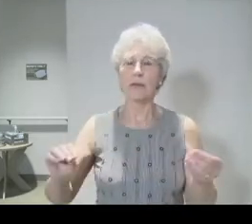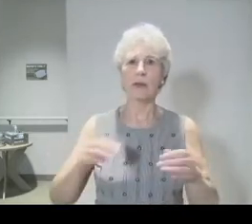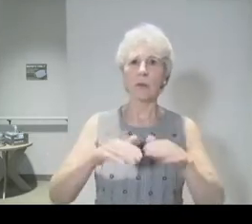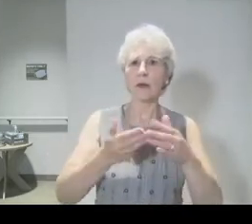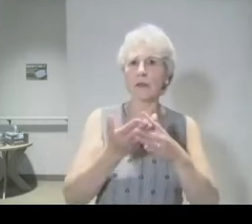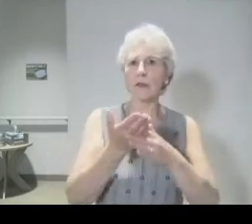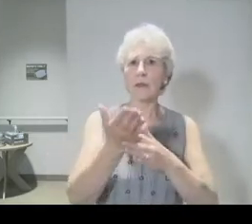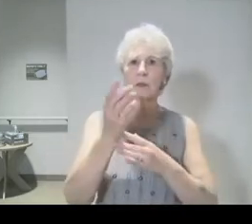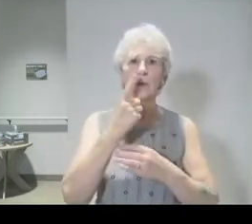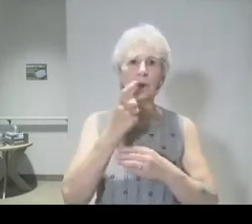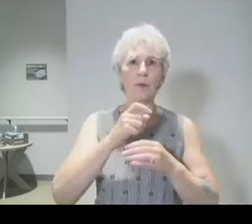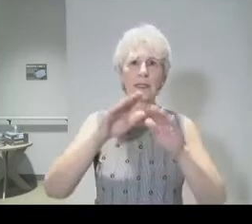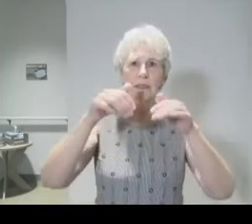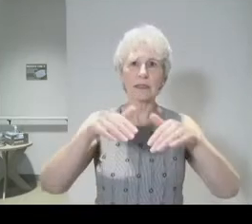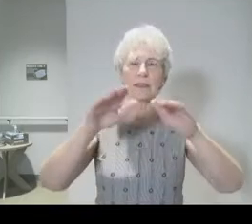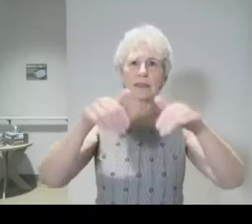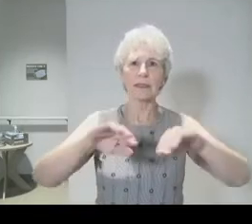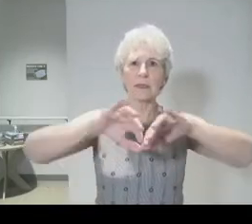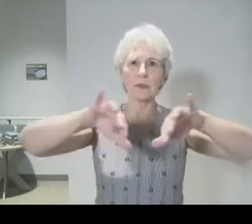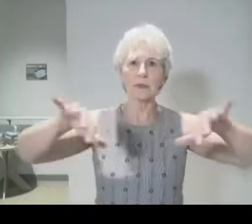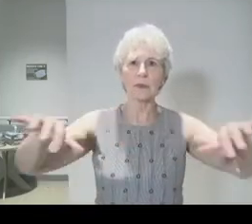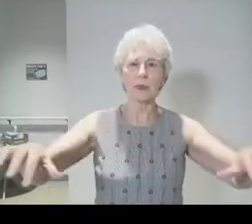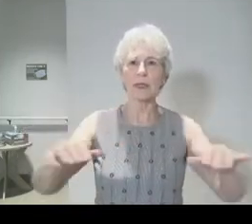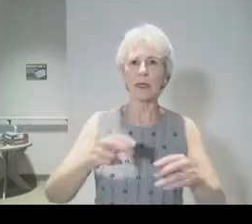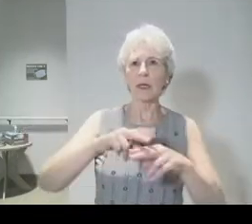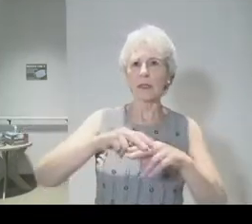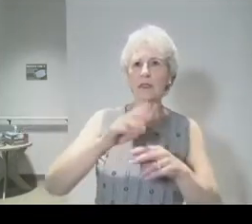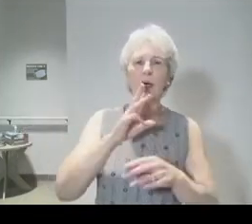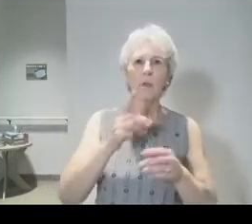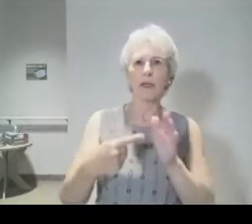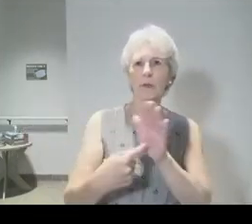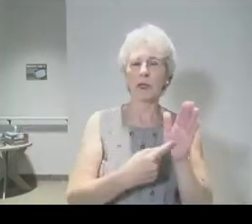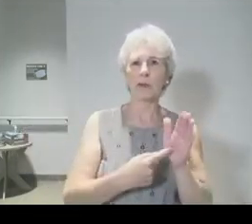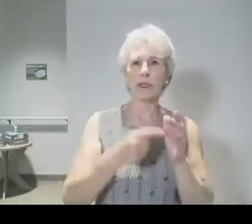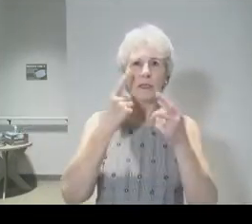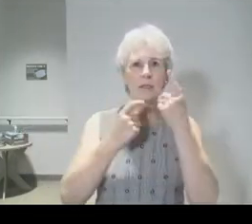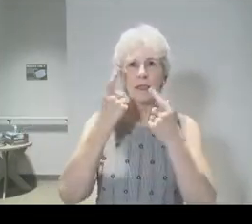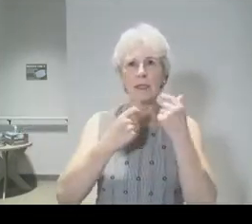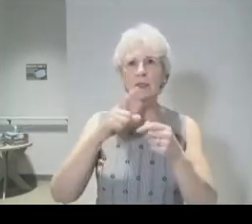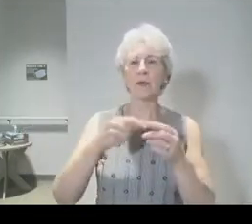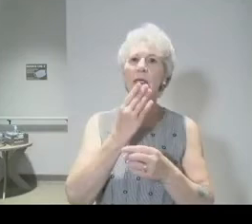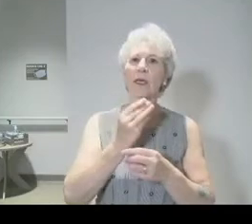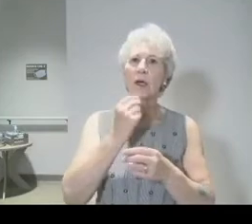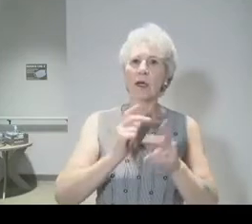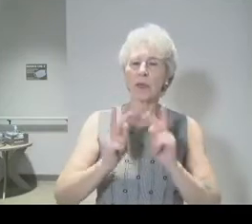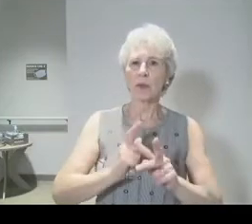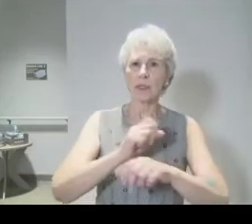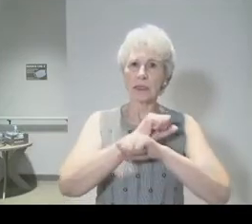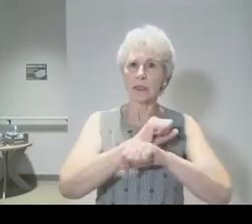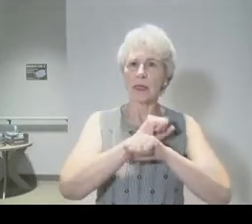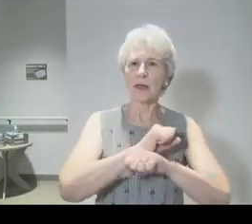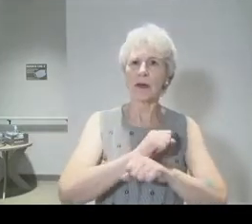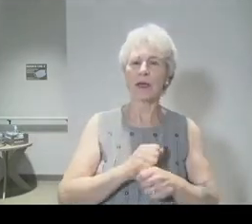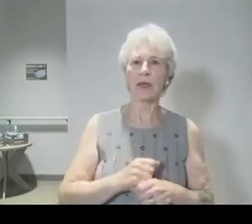that the salt water represented their tears because they were in captivity. And they would eat sparse things because they